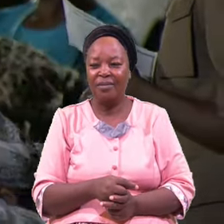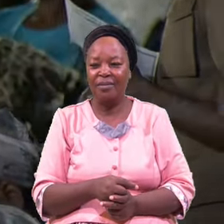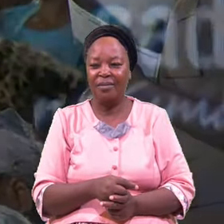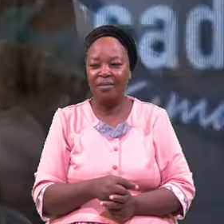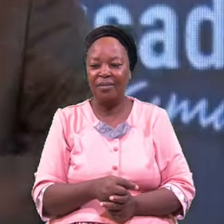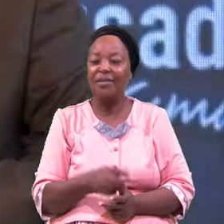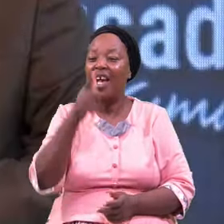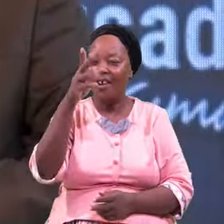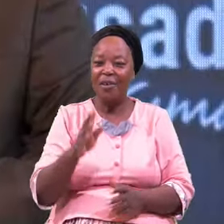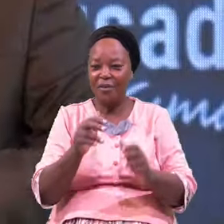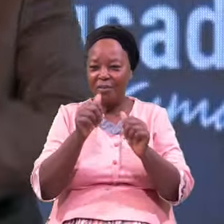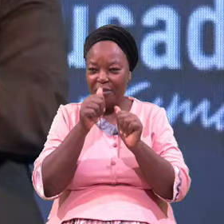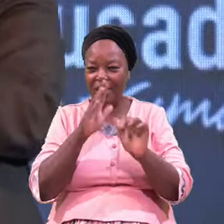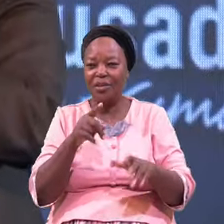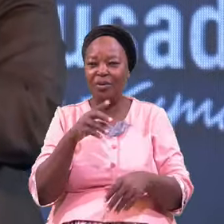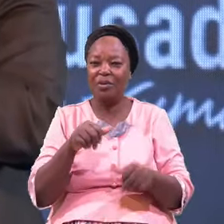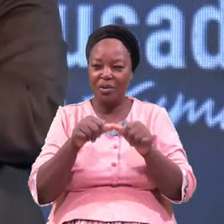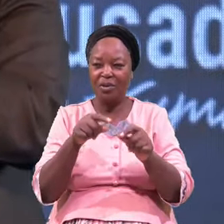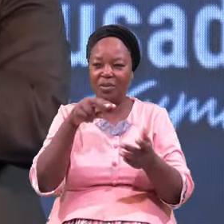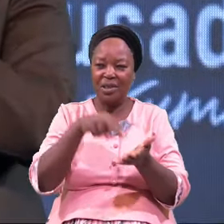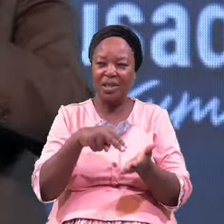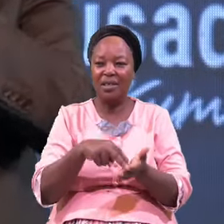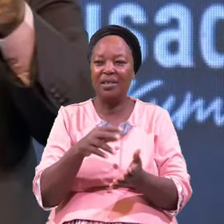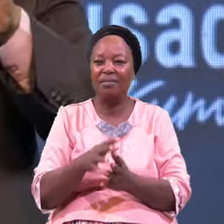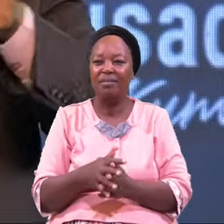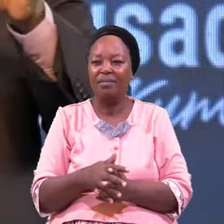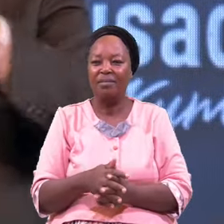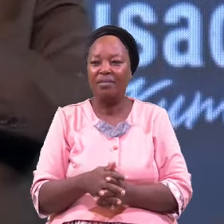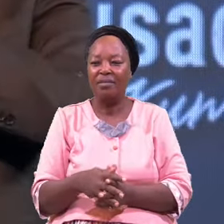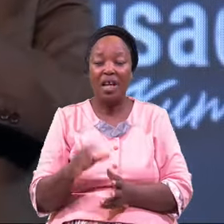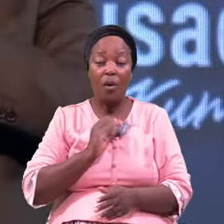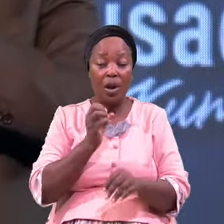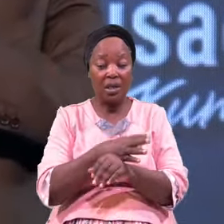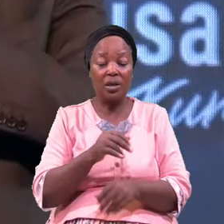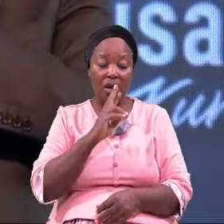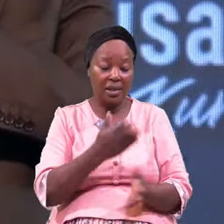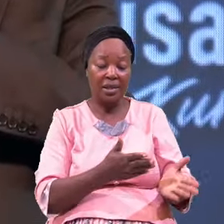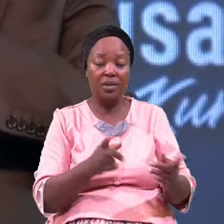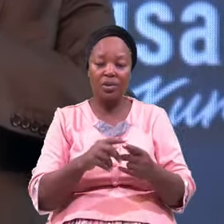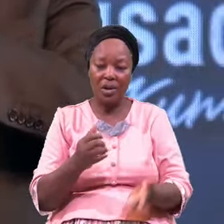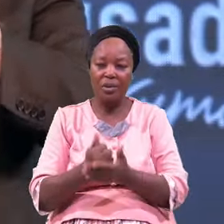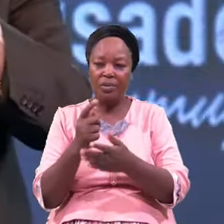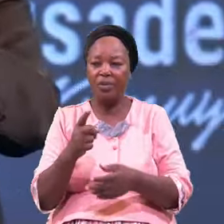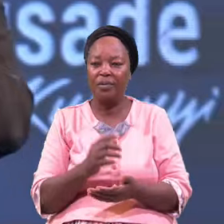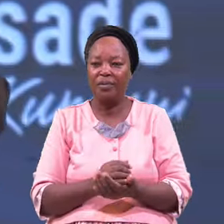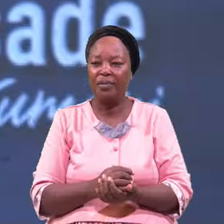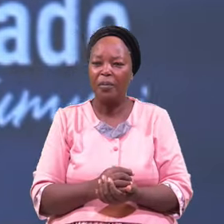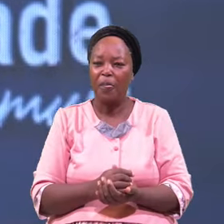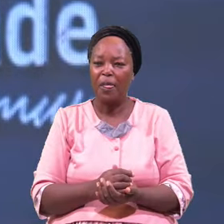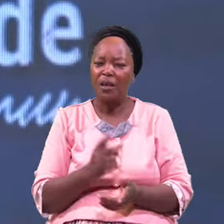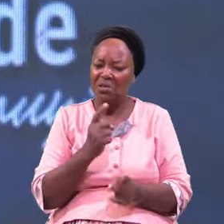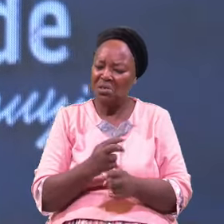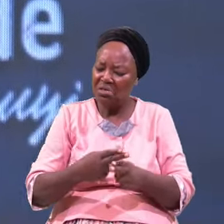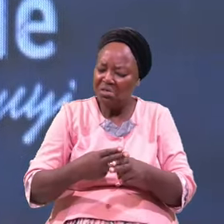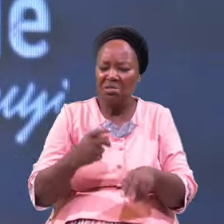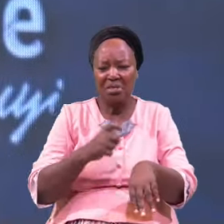Bless You Keep On Standing I Can Sell All Sade Pretty Briefly They